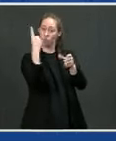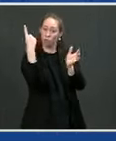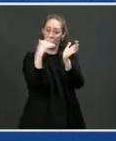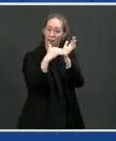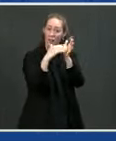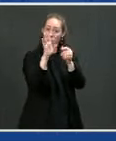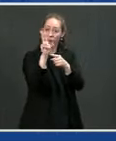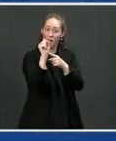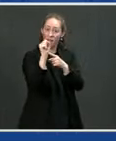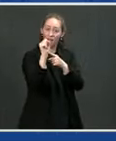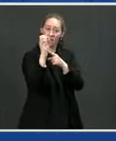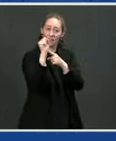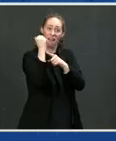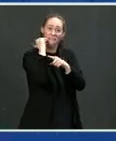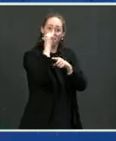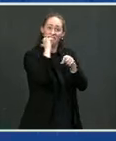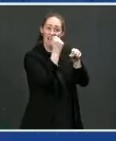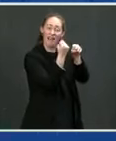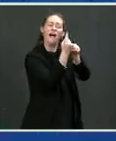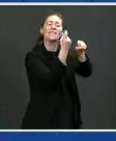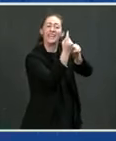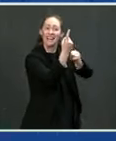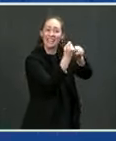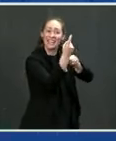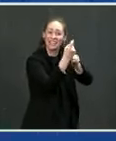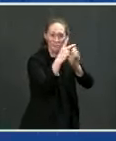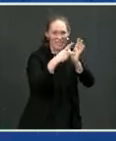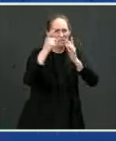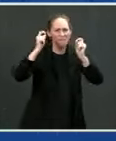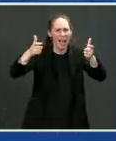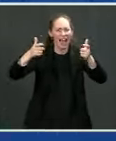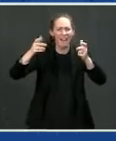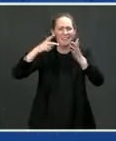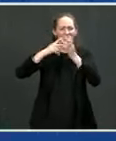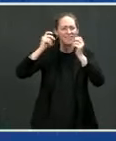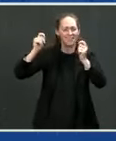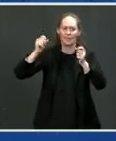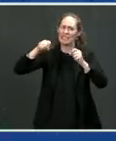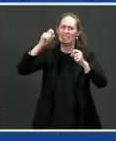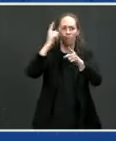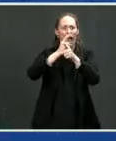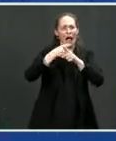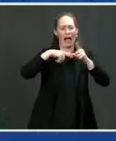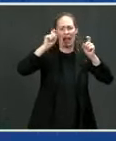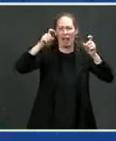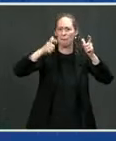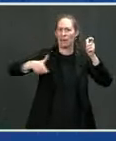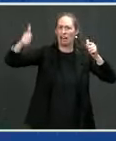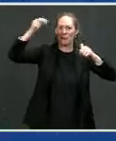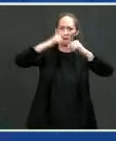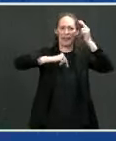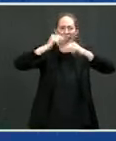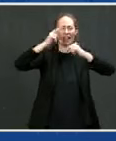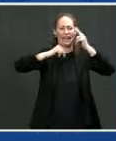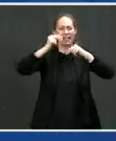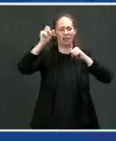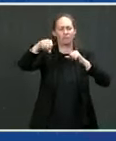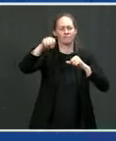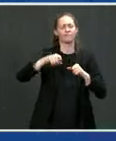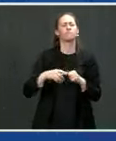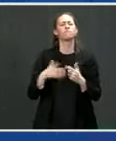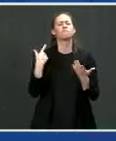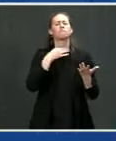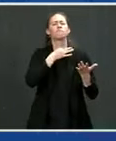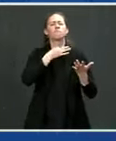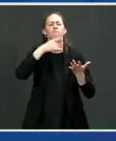room for your customers, aren't you? Yes, sir. Definitely bigger infrastructure. What sort of testing do you put the buses